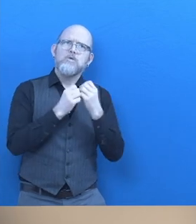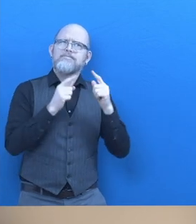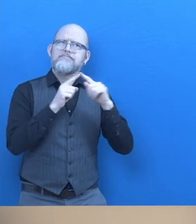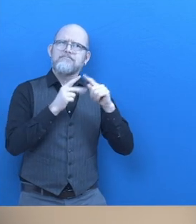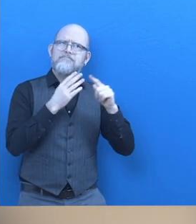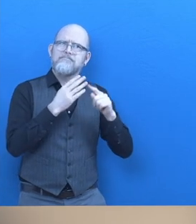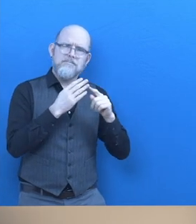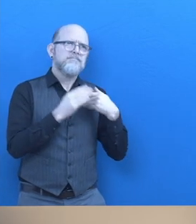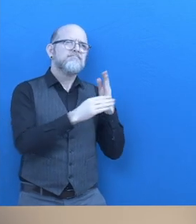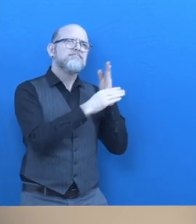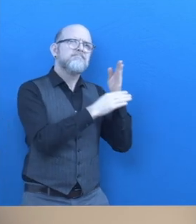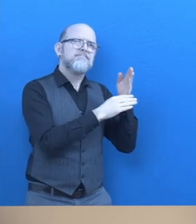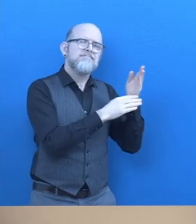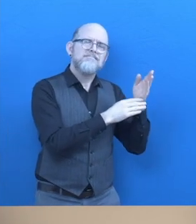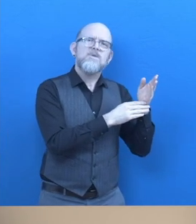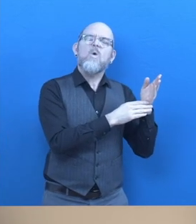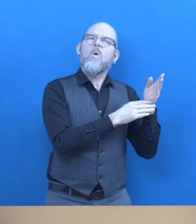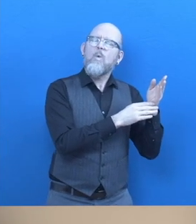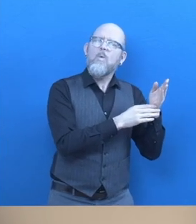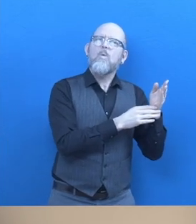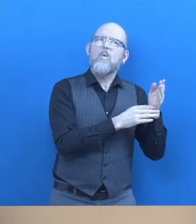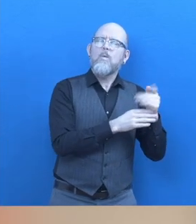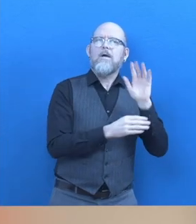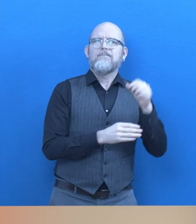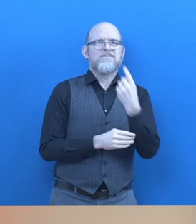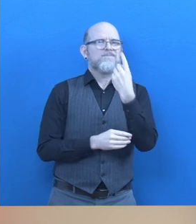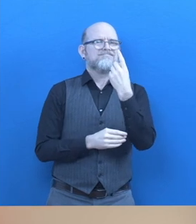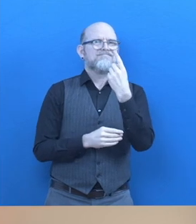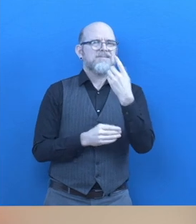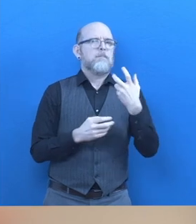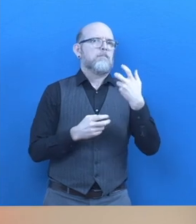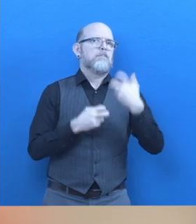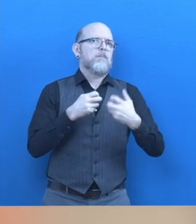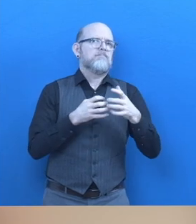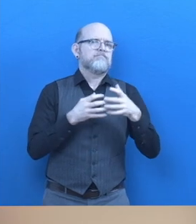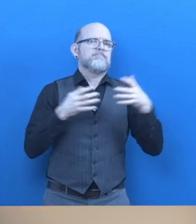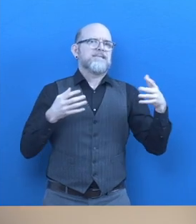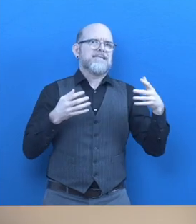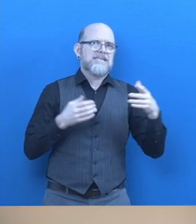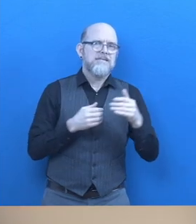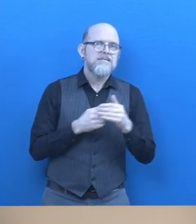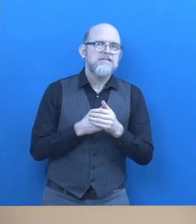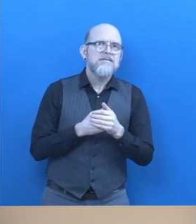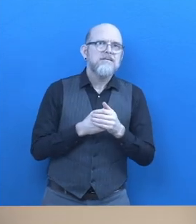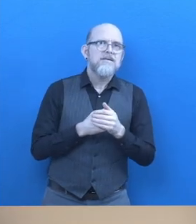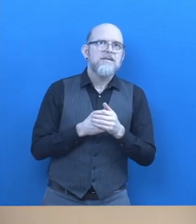Now I am so happy for this service and indeed, it's so helpful to me. At